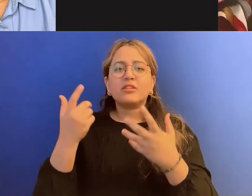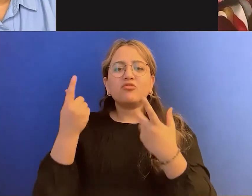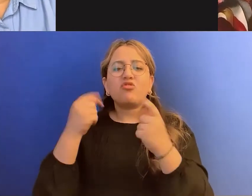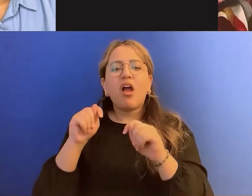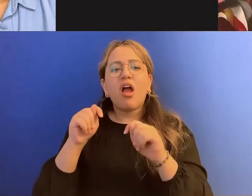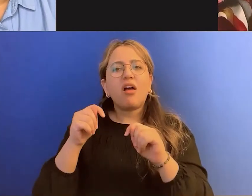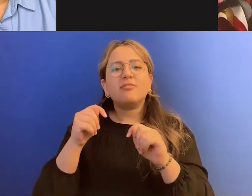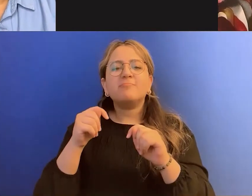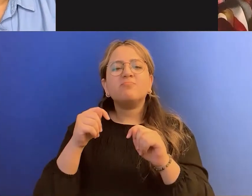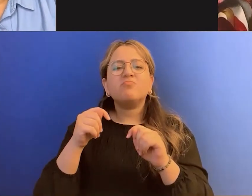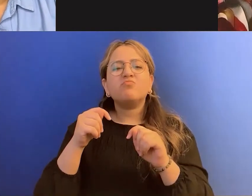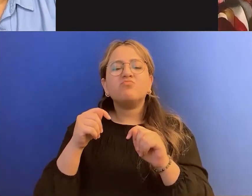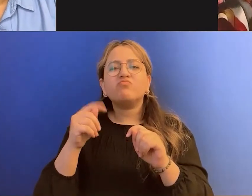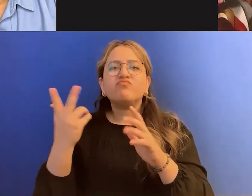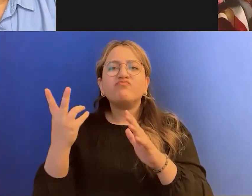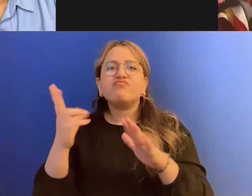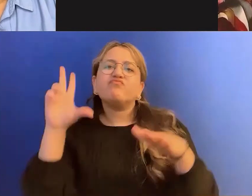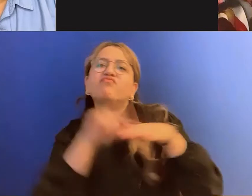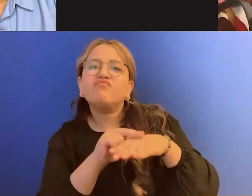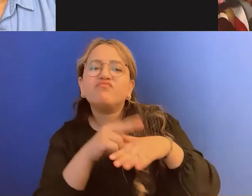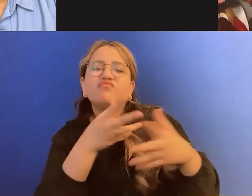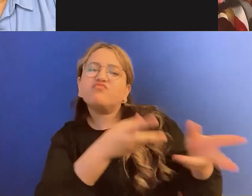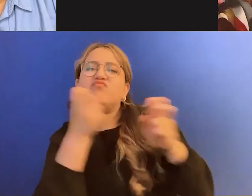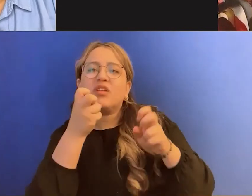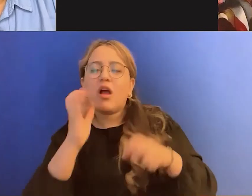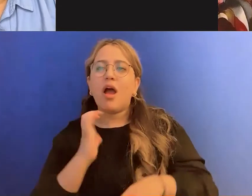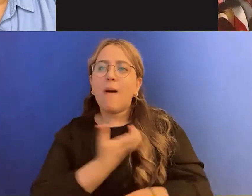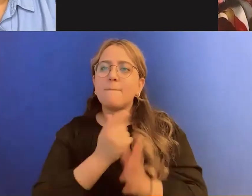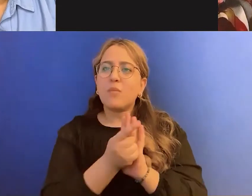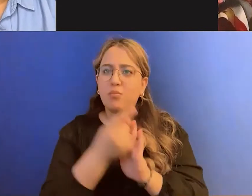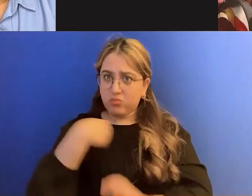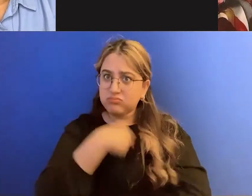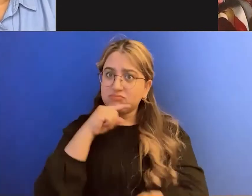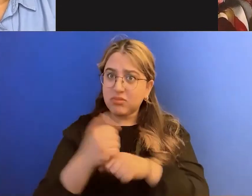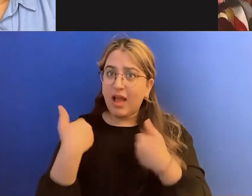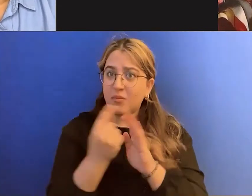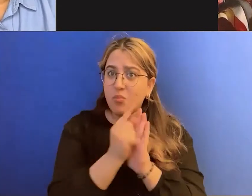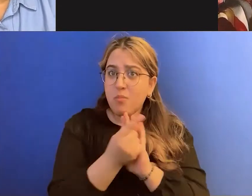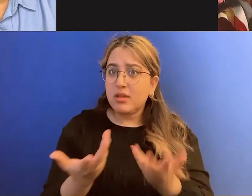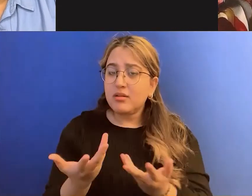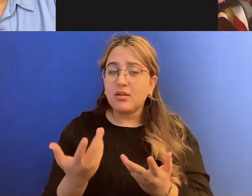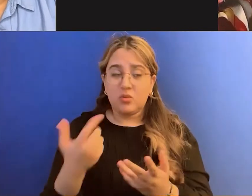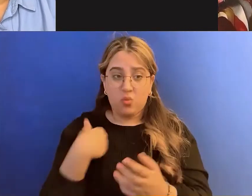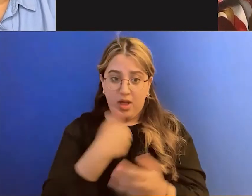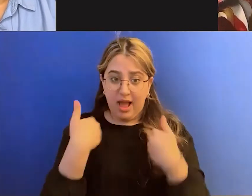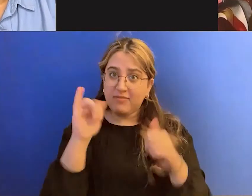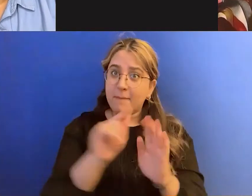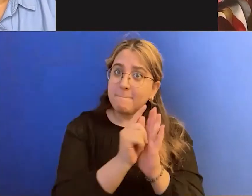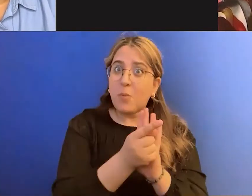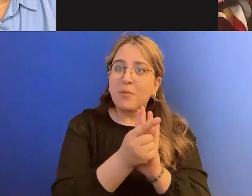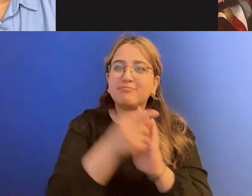you know, and we've been having a moment for quite some time now, you know, for about five, 10 years and they're just not happy.